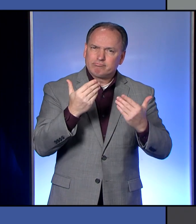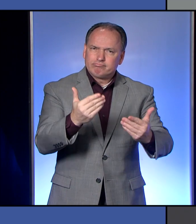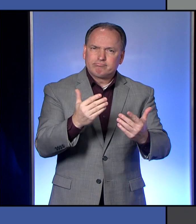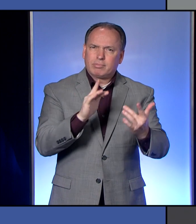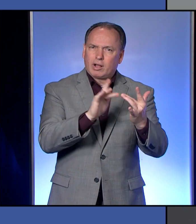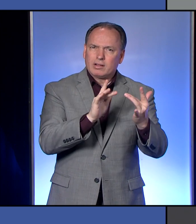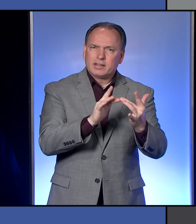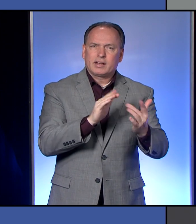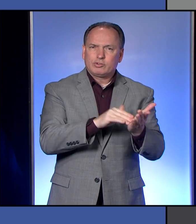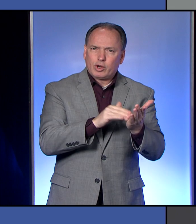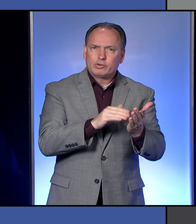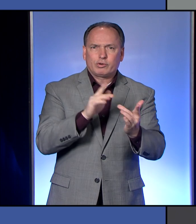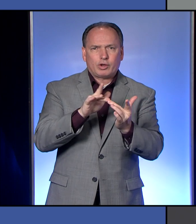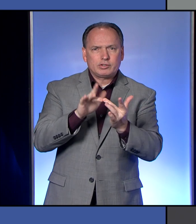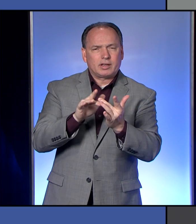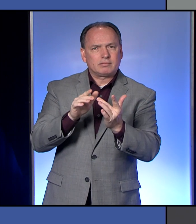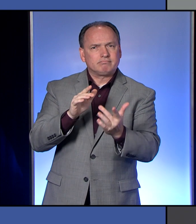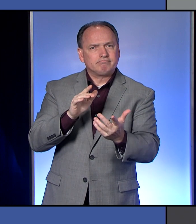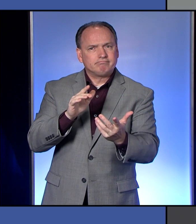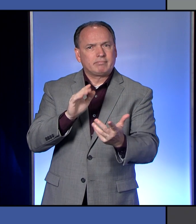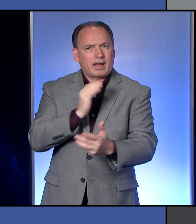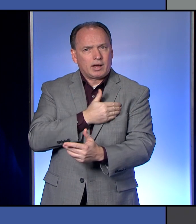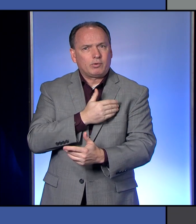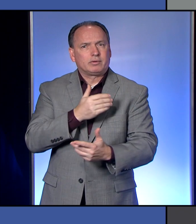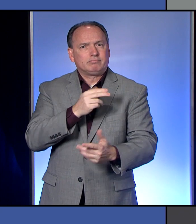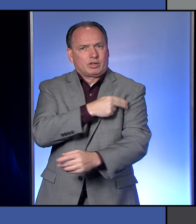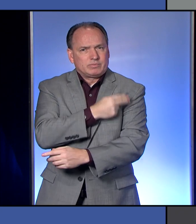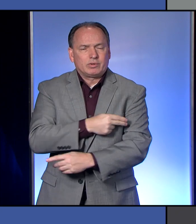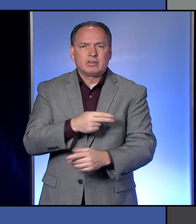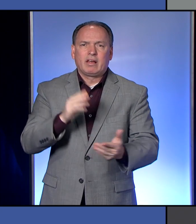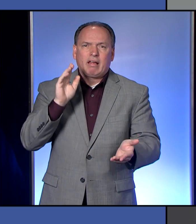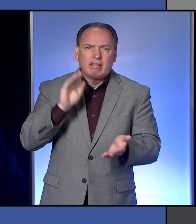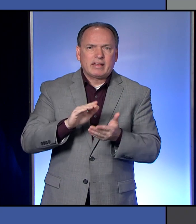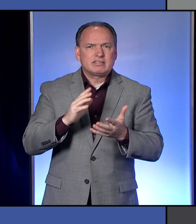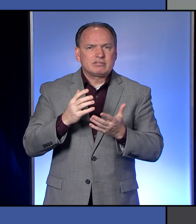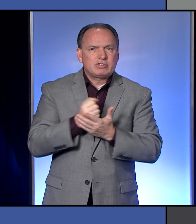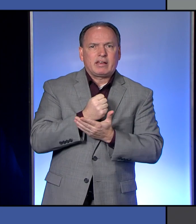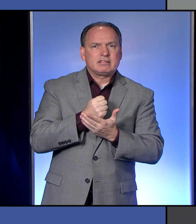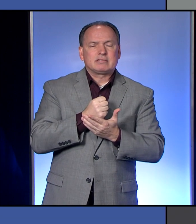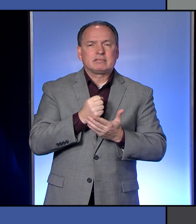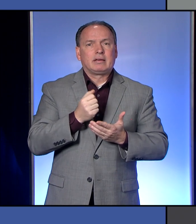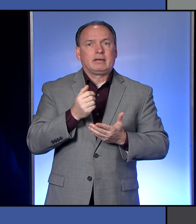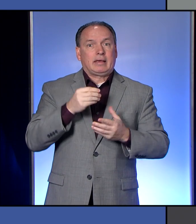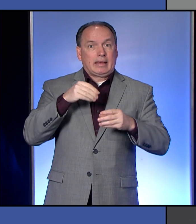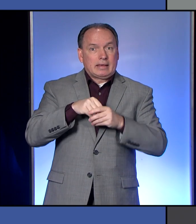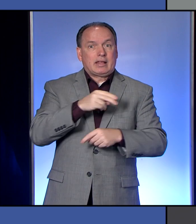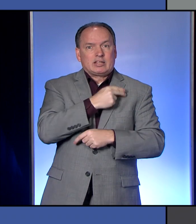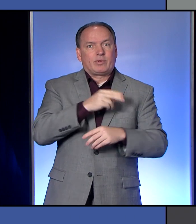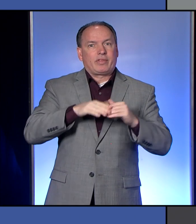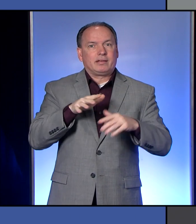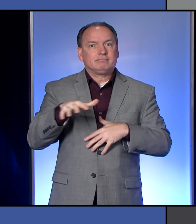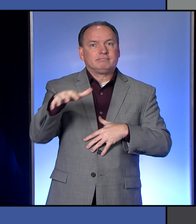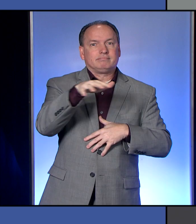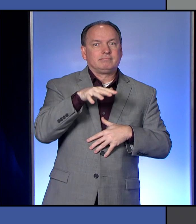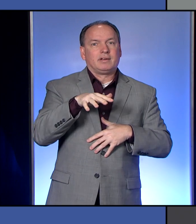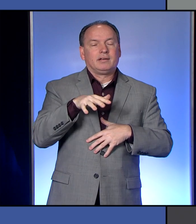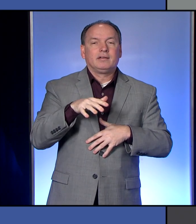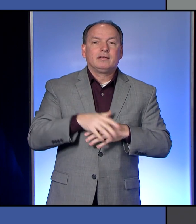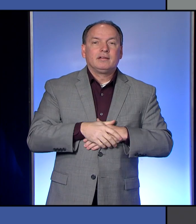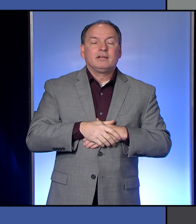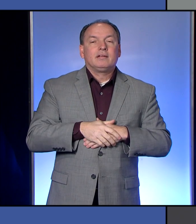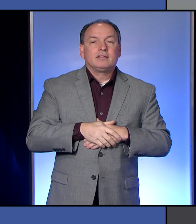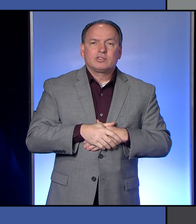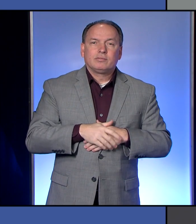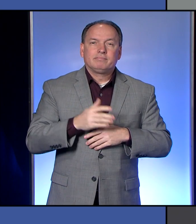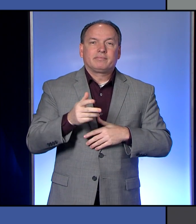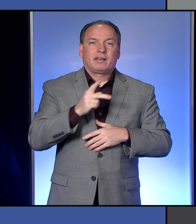think that the chance of getting COVID is much less less succumbing to a disease that we could help you overcome. Kathy,